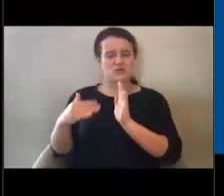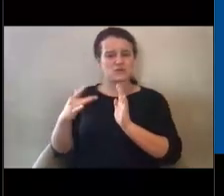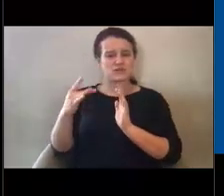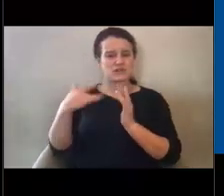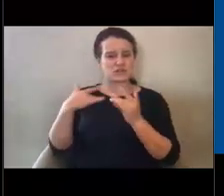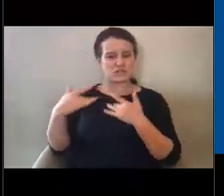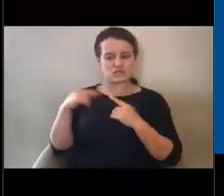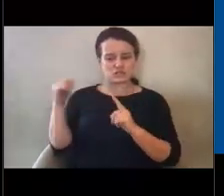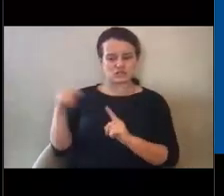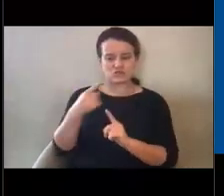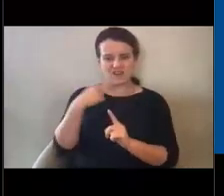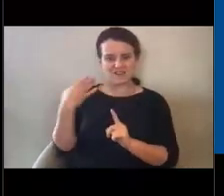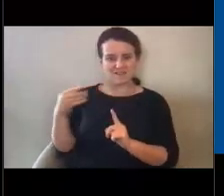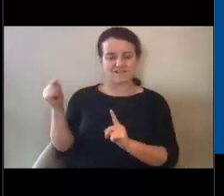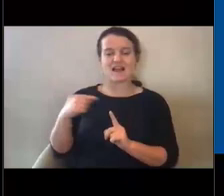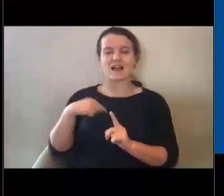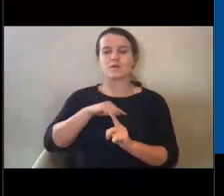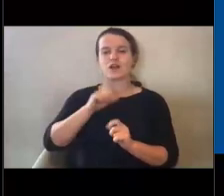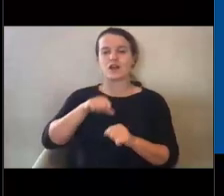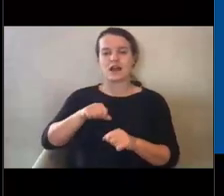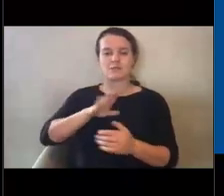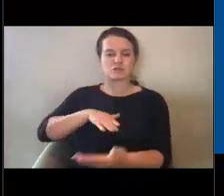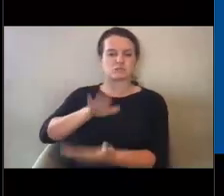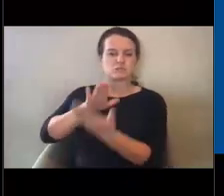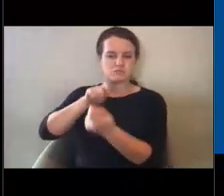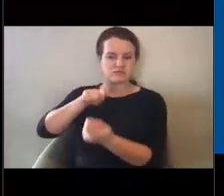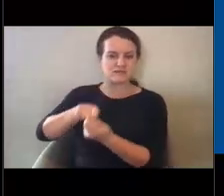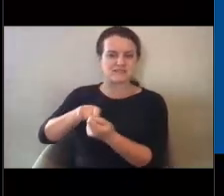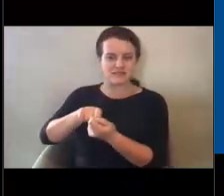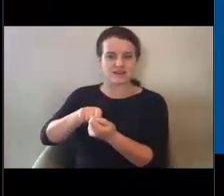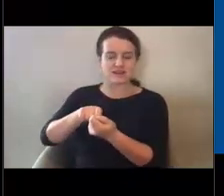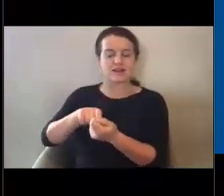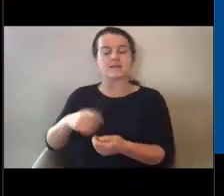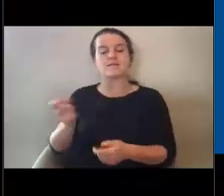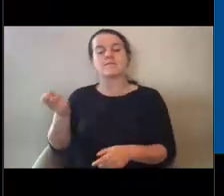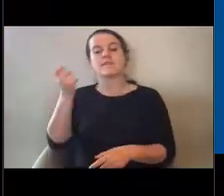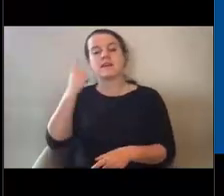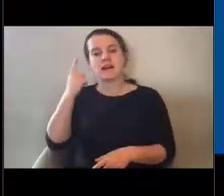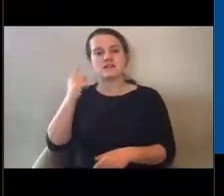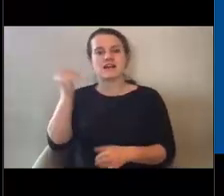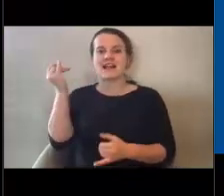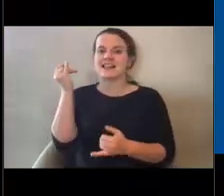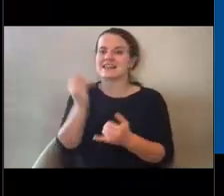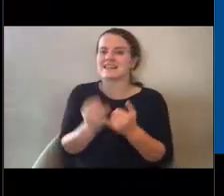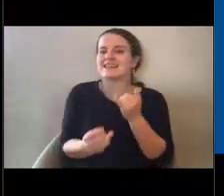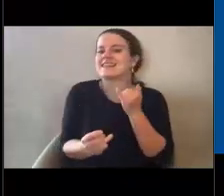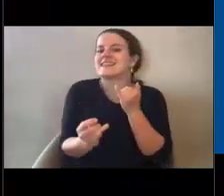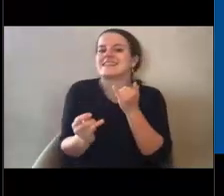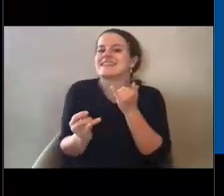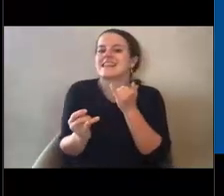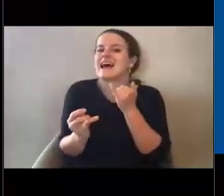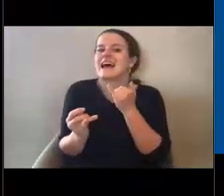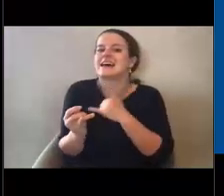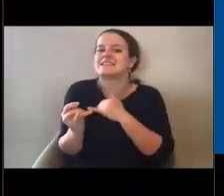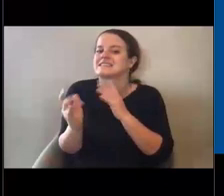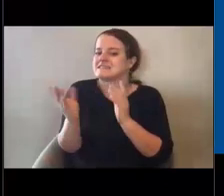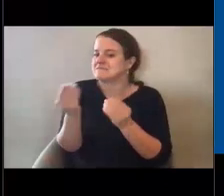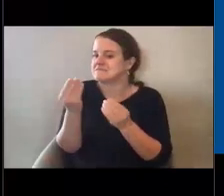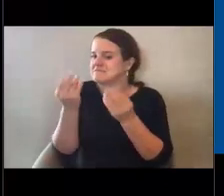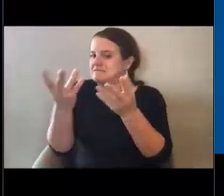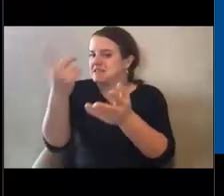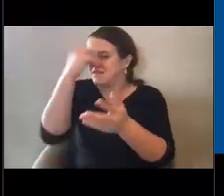that we're able to specifically address them, it is a last resort, I would say, for everyone